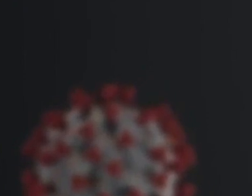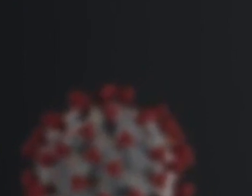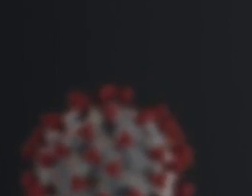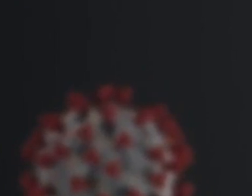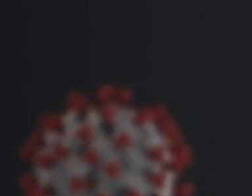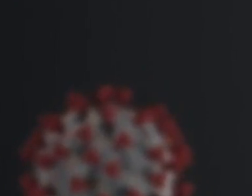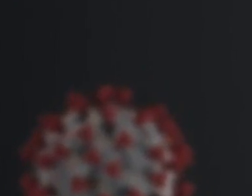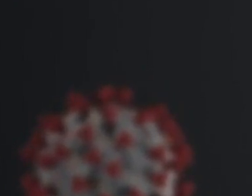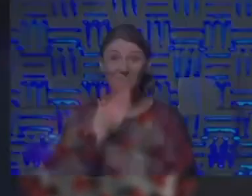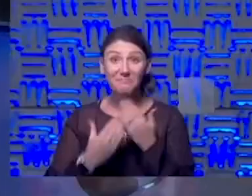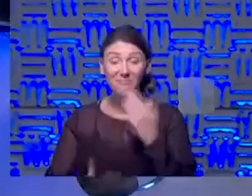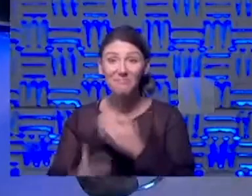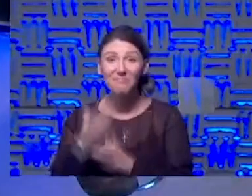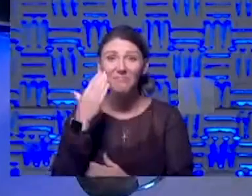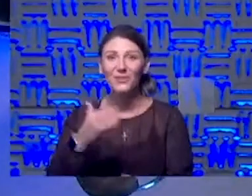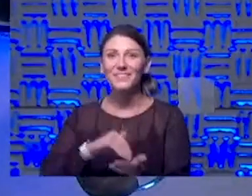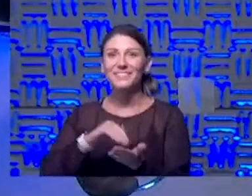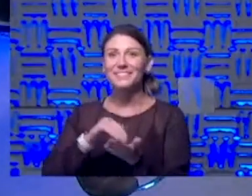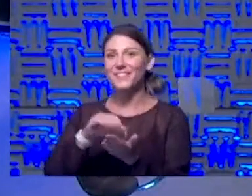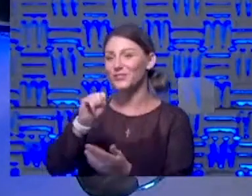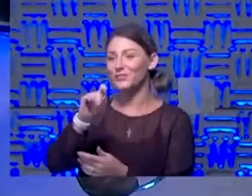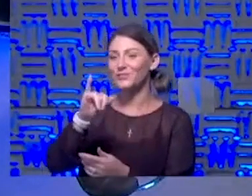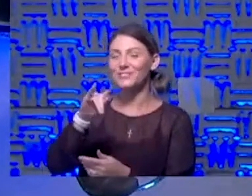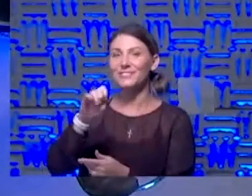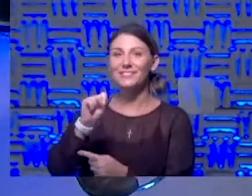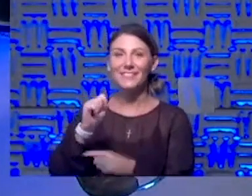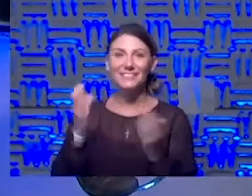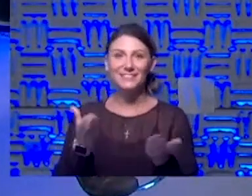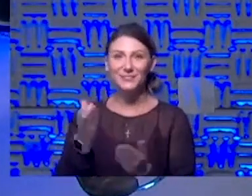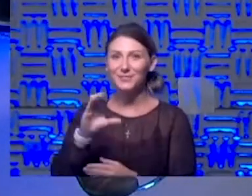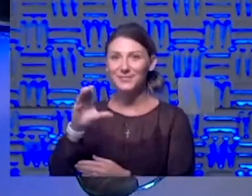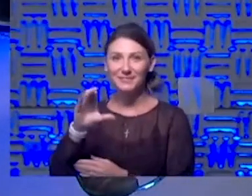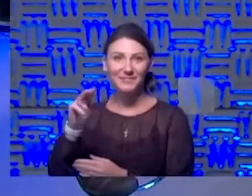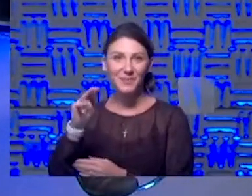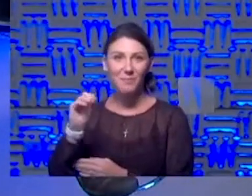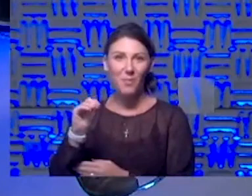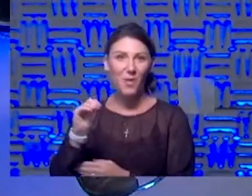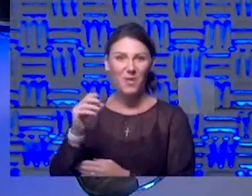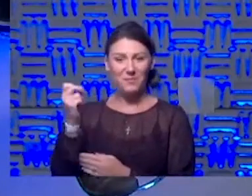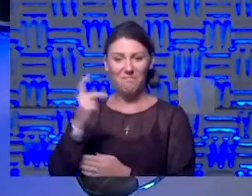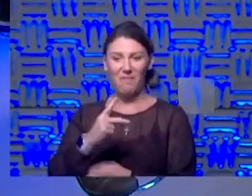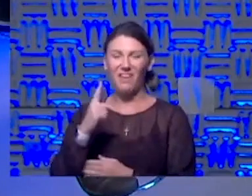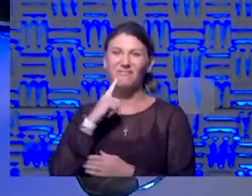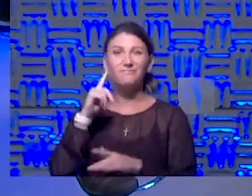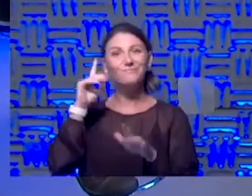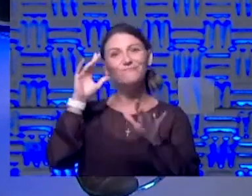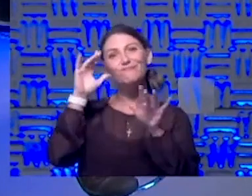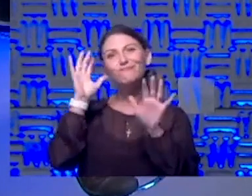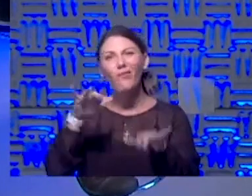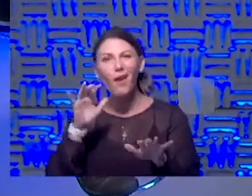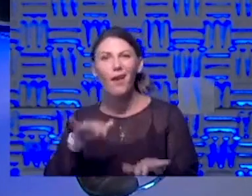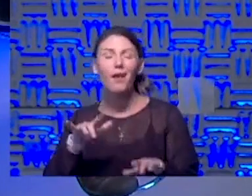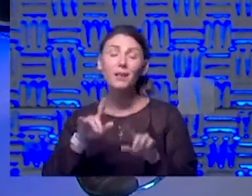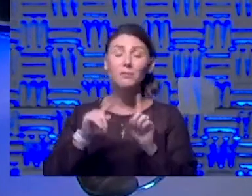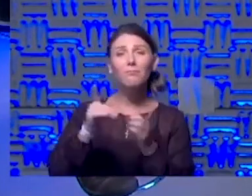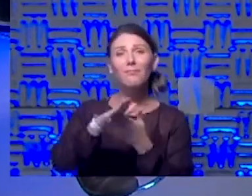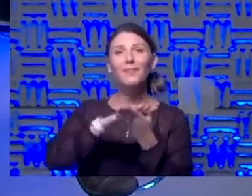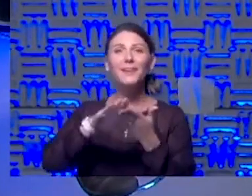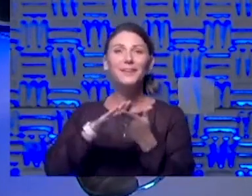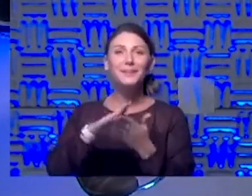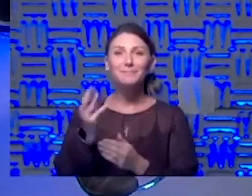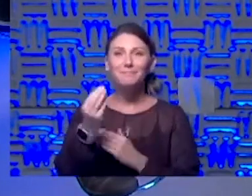Good morning. Steve Stites, Chief Medical Officer here at the University of Kansas Health System, back with you on this rainy but still delightful Monday morning.